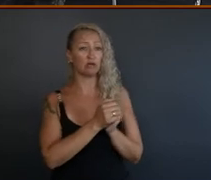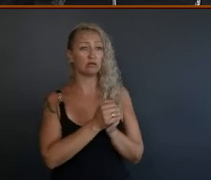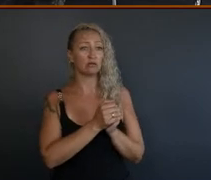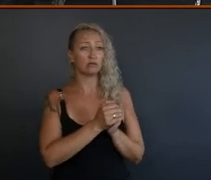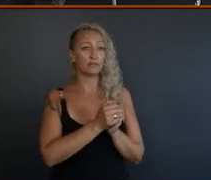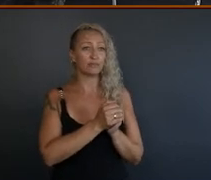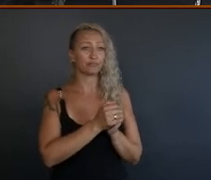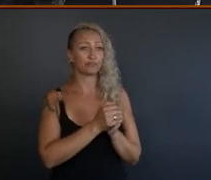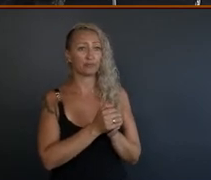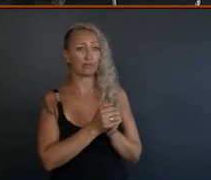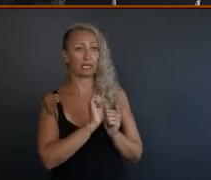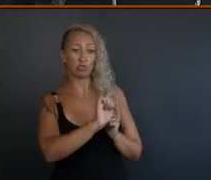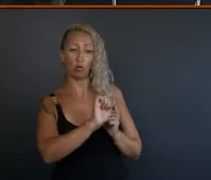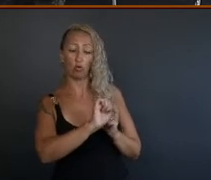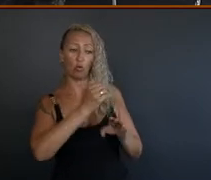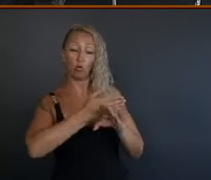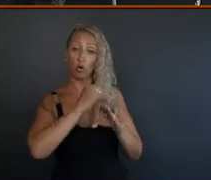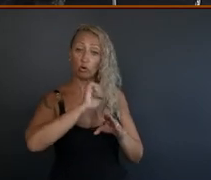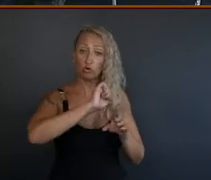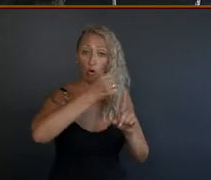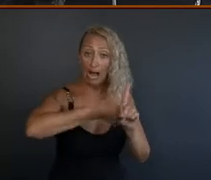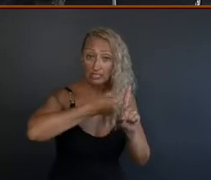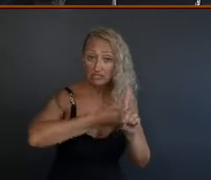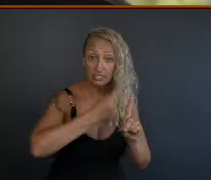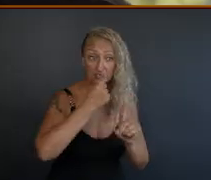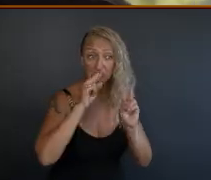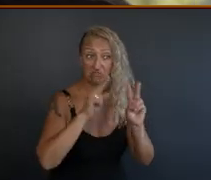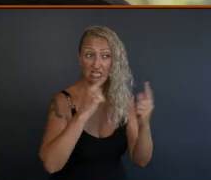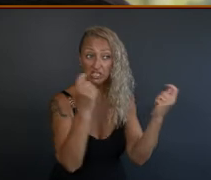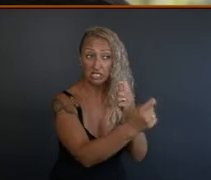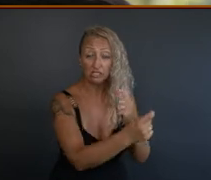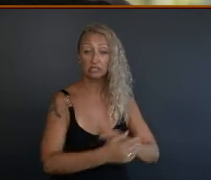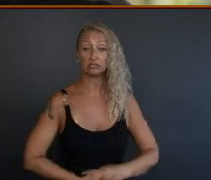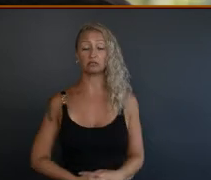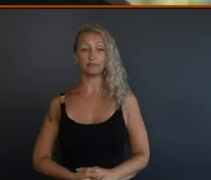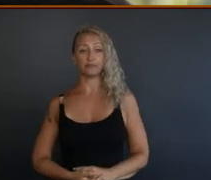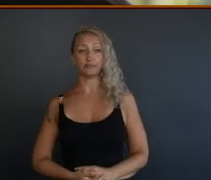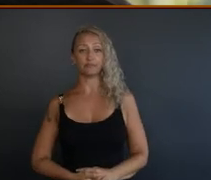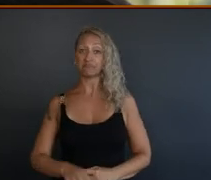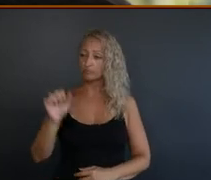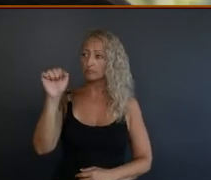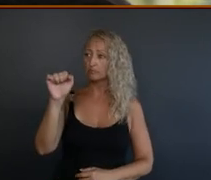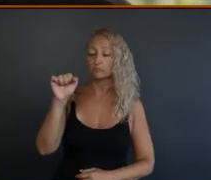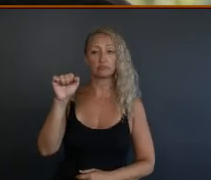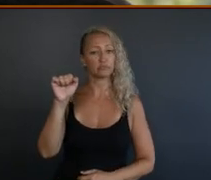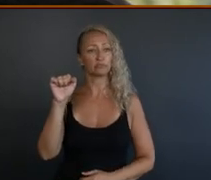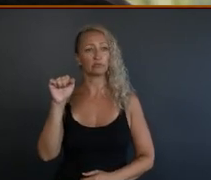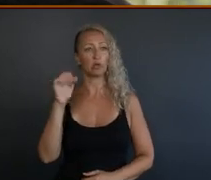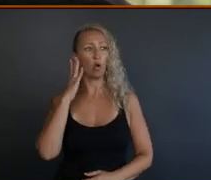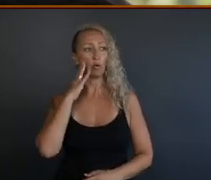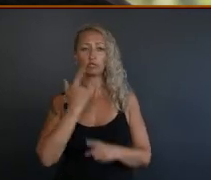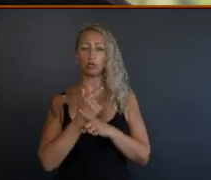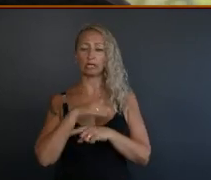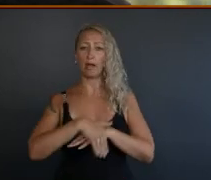in your activism, your approach to – yeah. Yeah. Yeah. It's something that we call to account, you know, when we're talking about